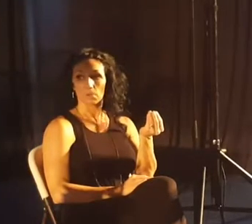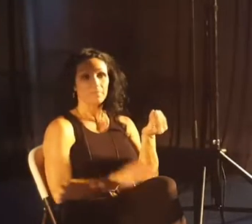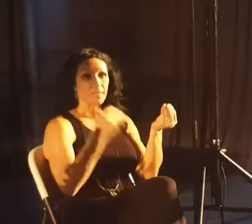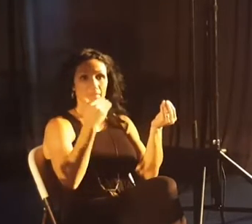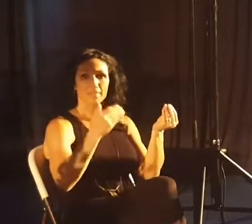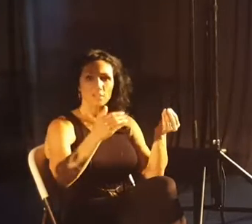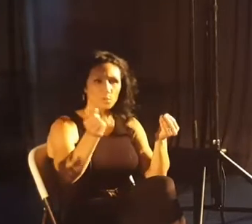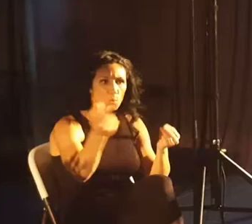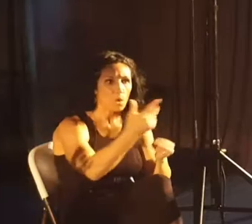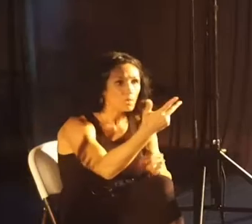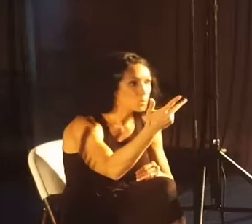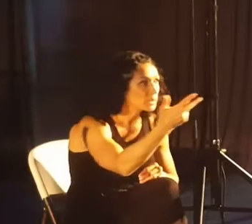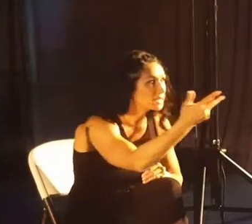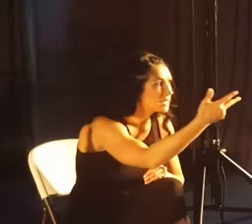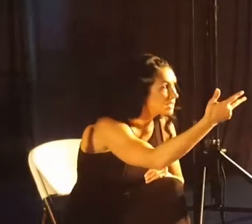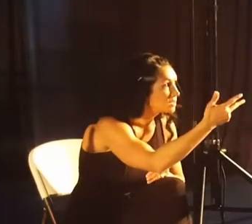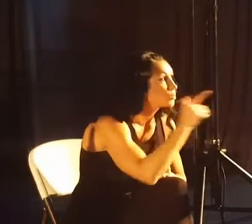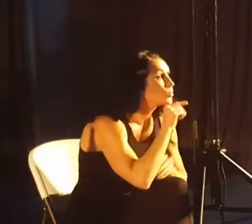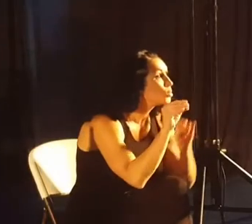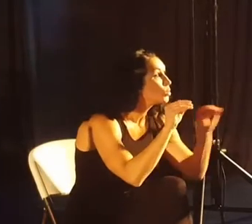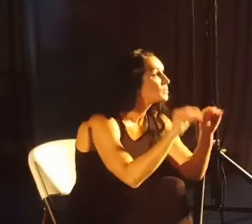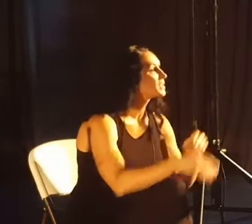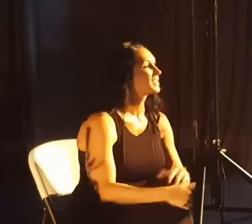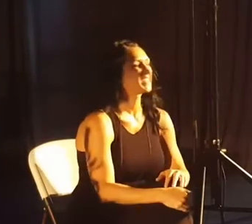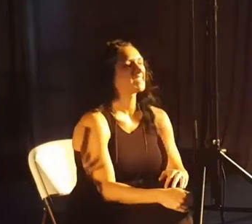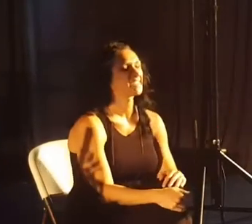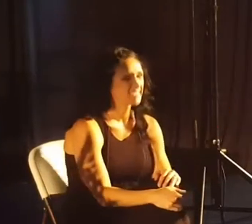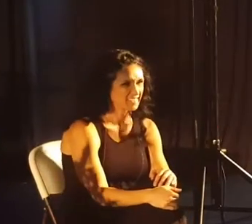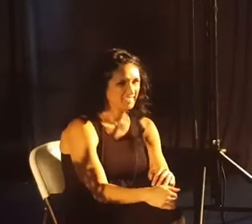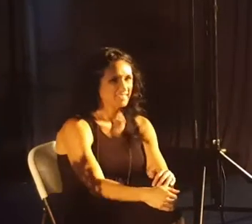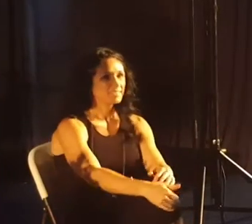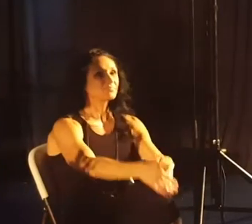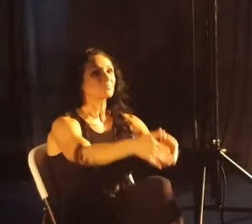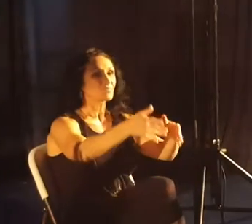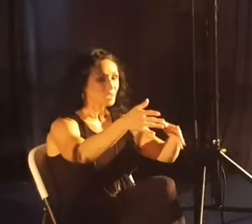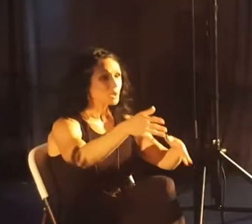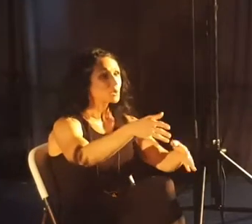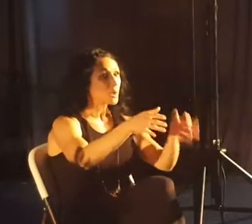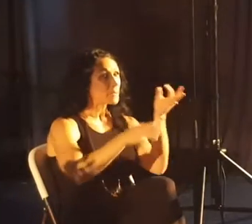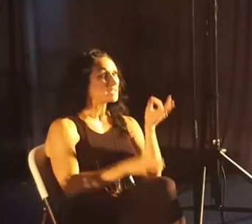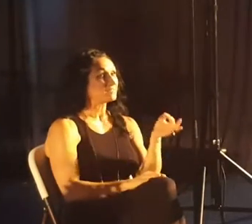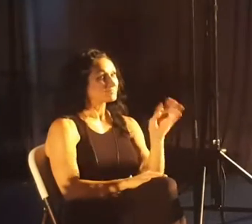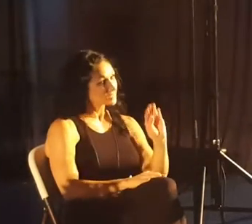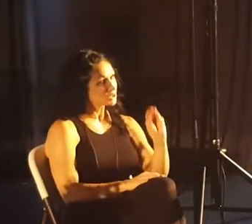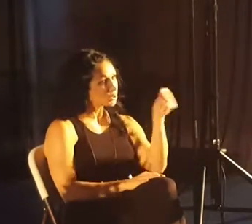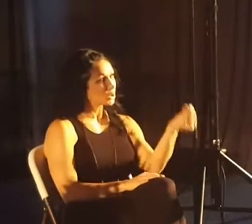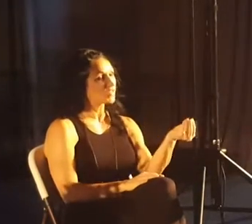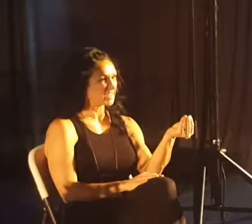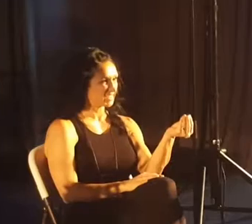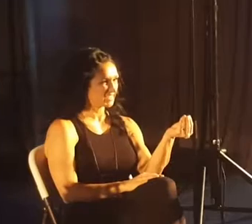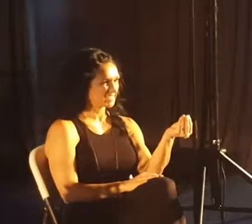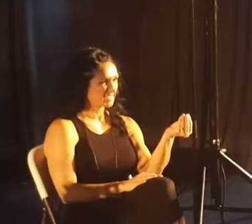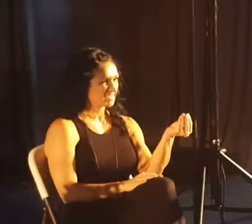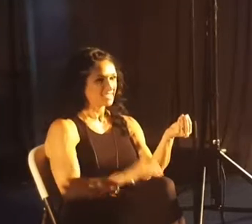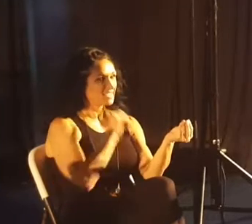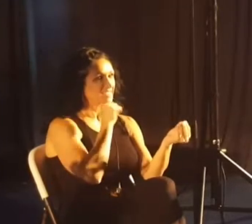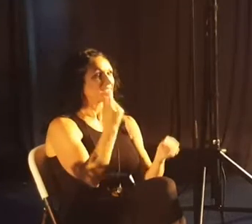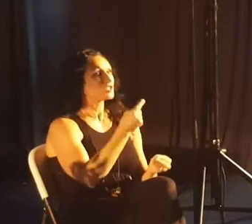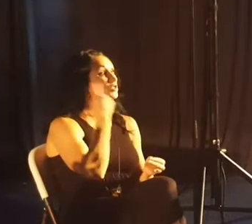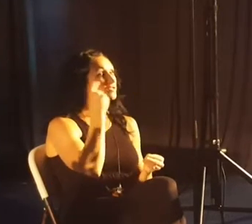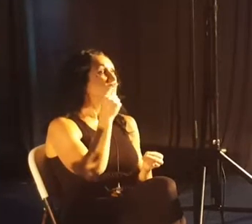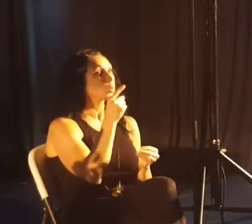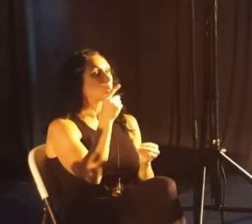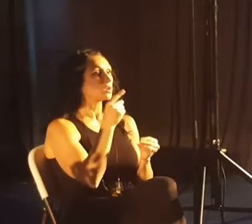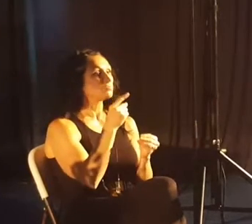Thank you, all three of you who moved. Grab that and turn it over to the back. On the back side of that, this is not just for filler.